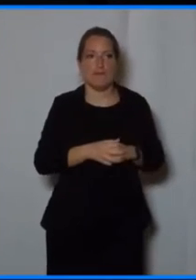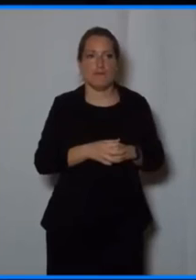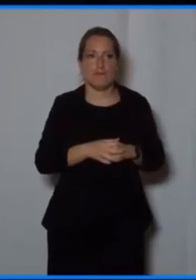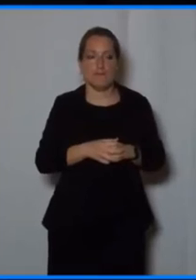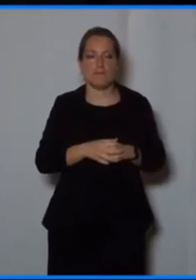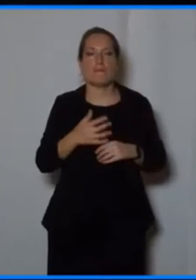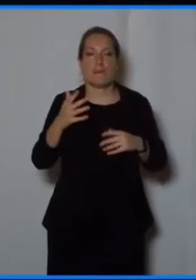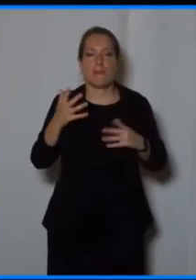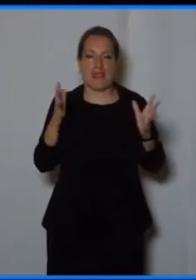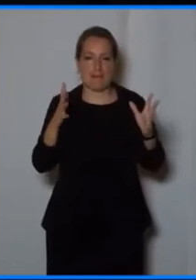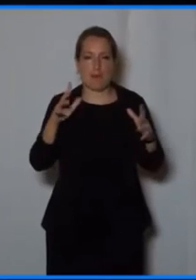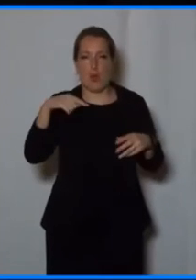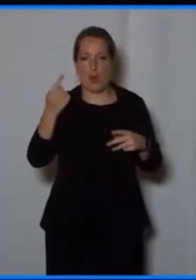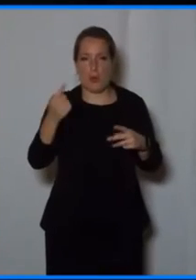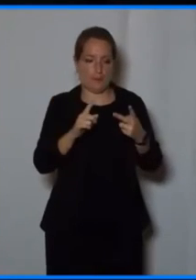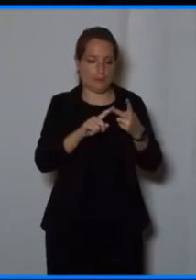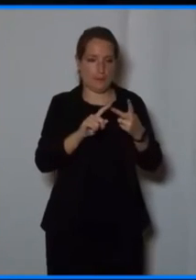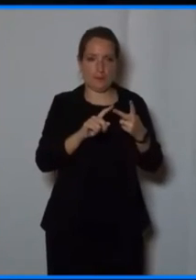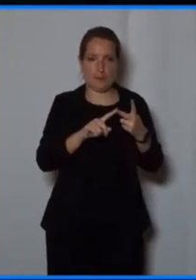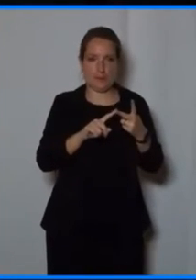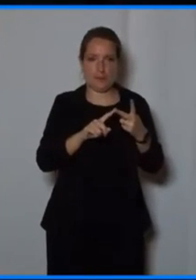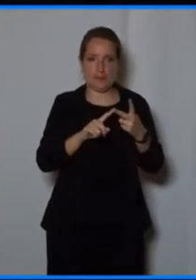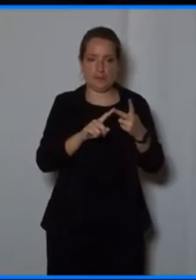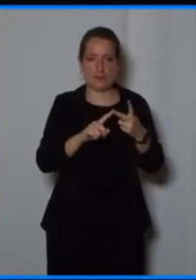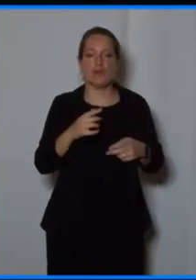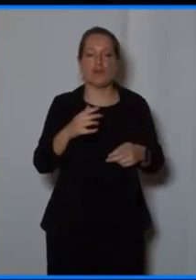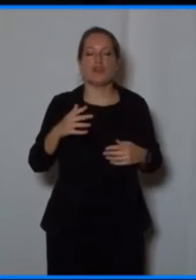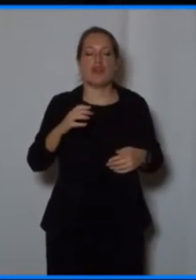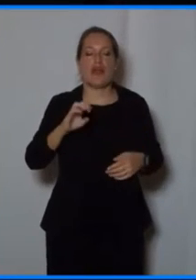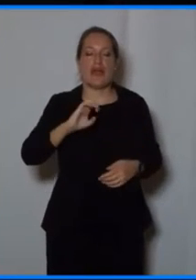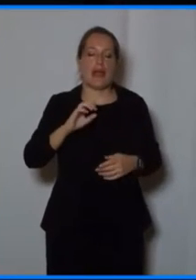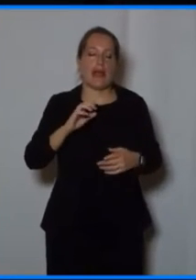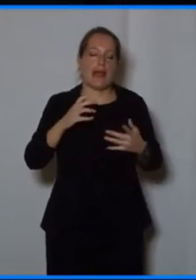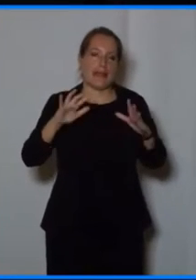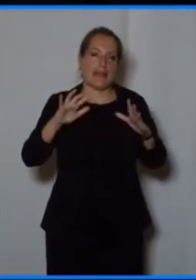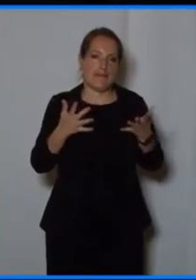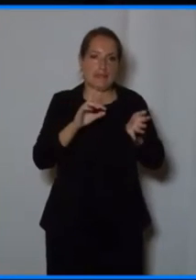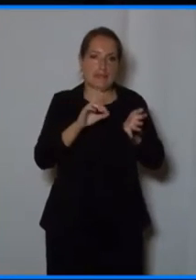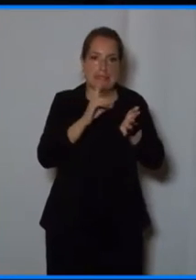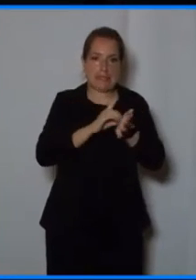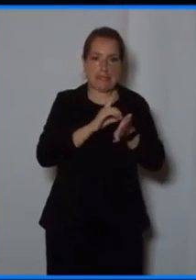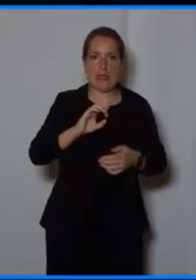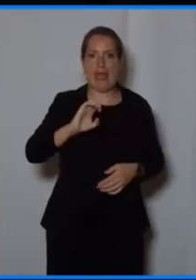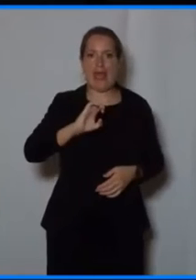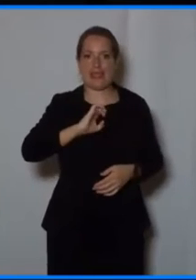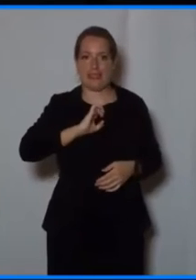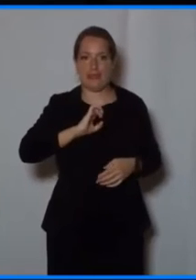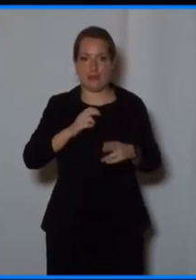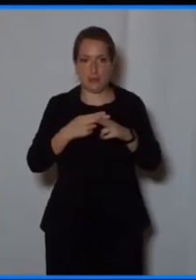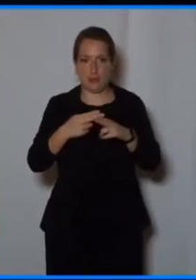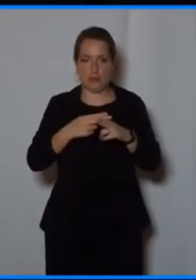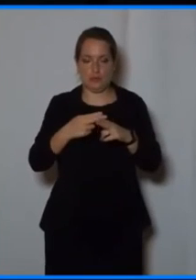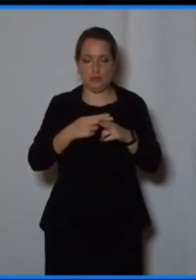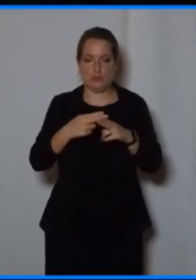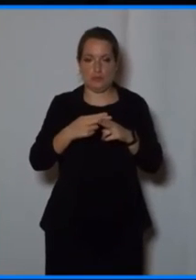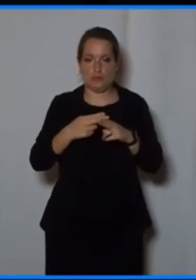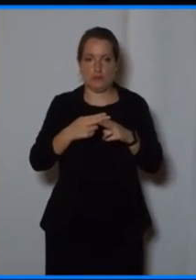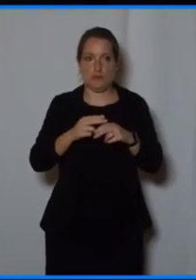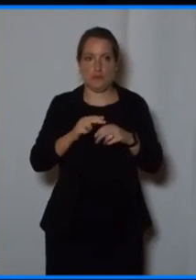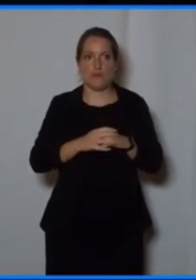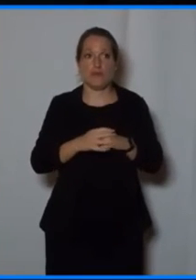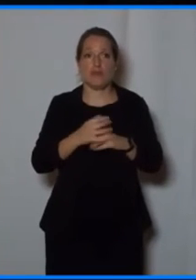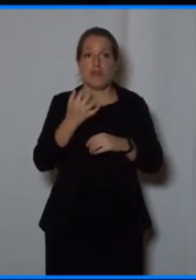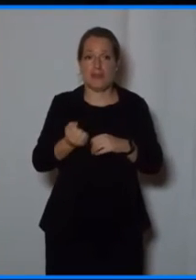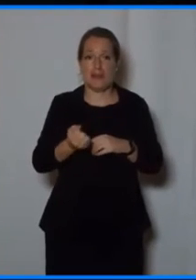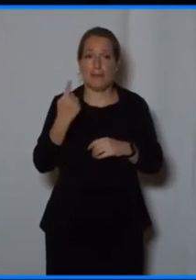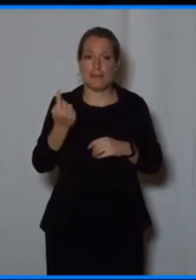example. Ethical use for the use of AI. Asian citizens are very technophile. know, Asians, there